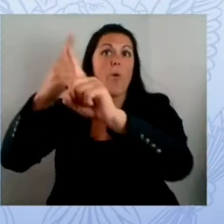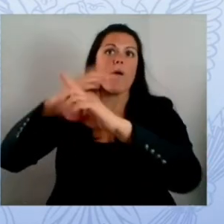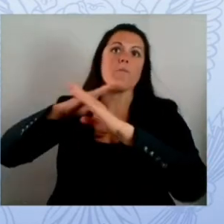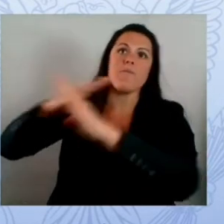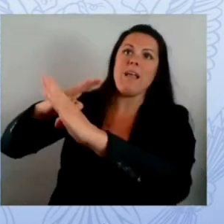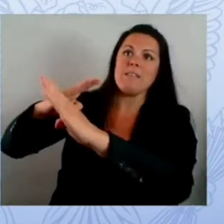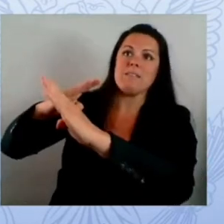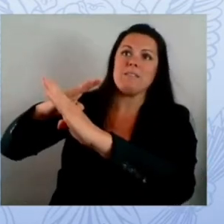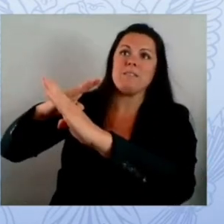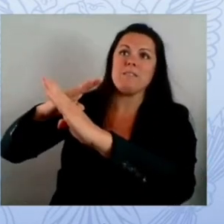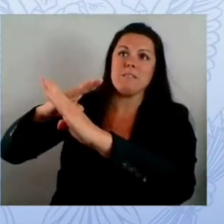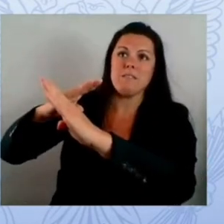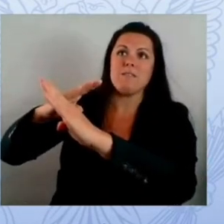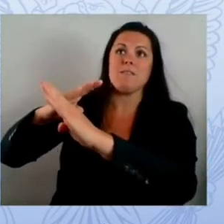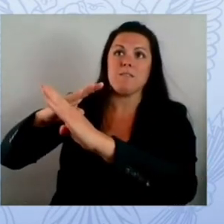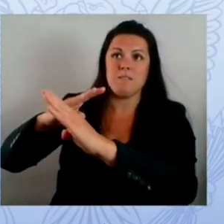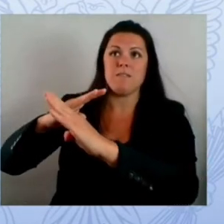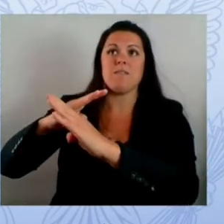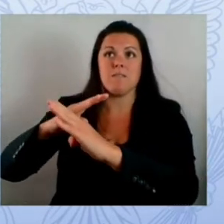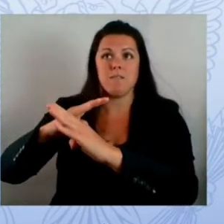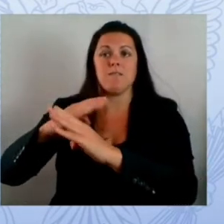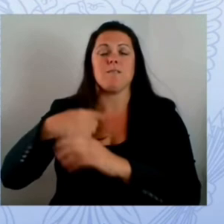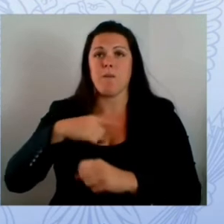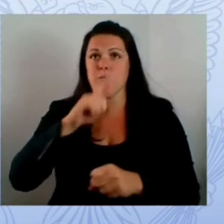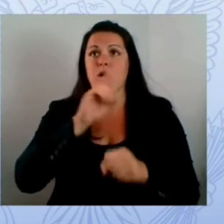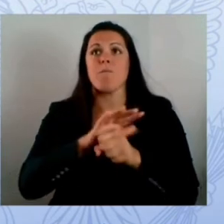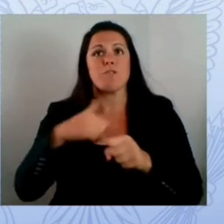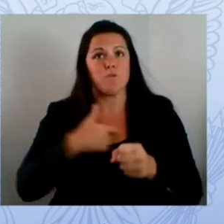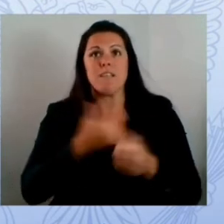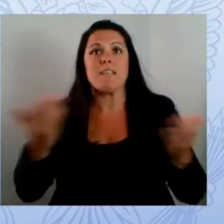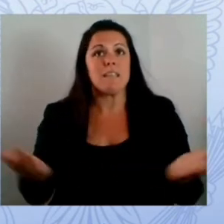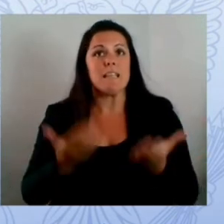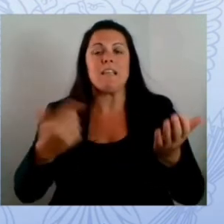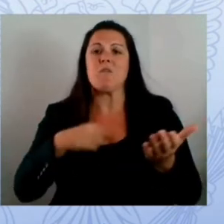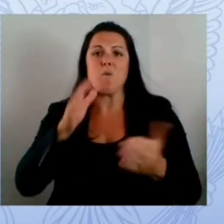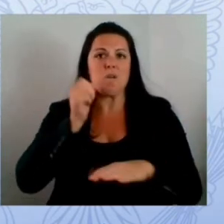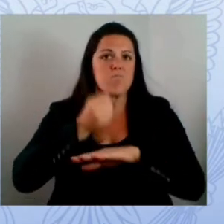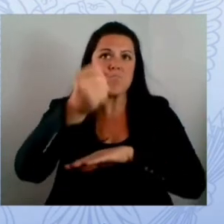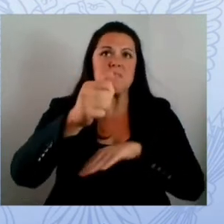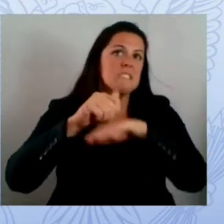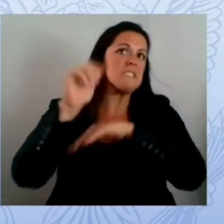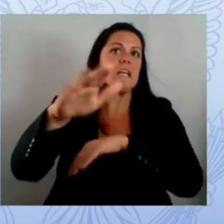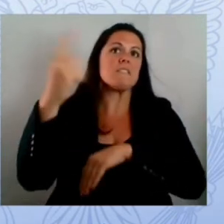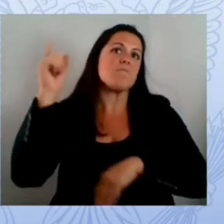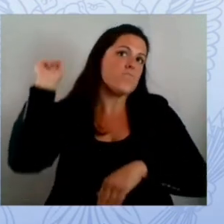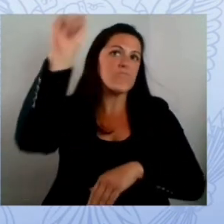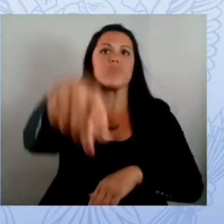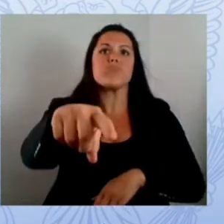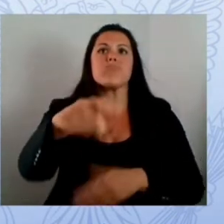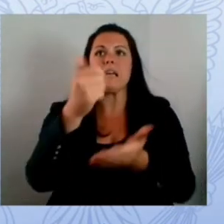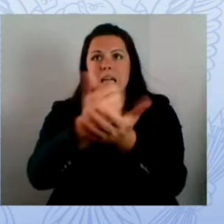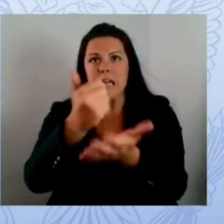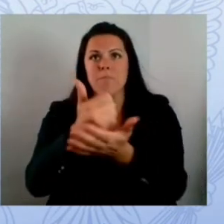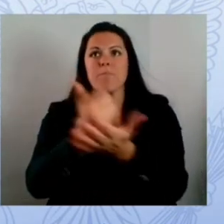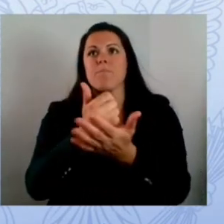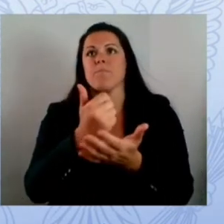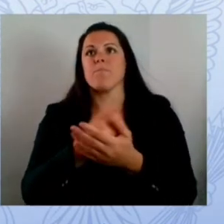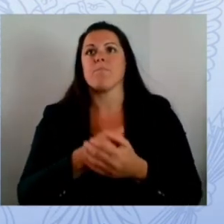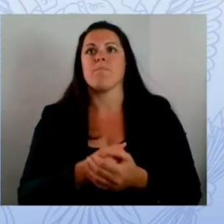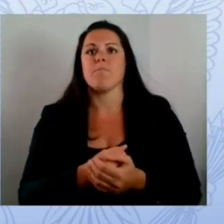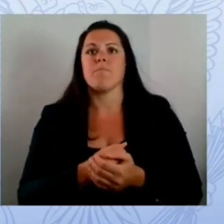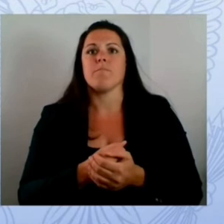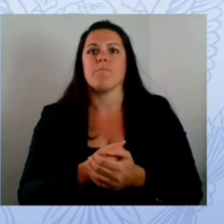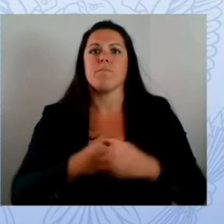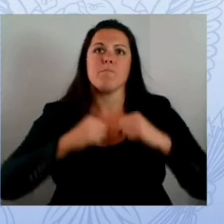side by side with our partners in government to help you get back on your feet and protect people and protect people going